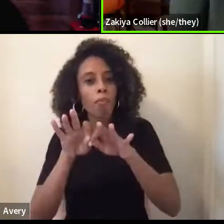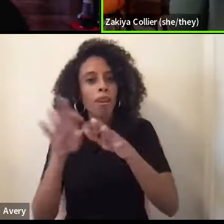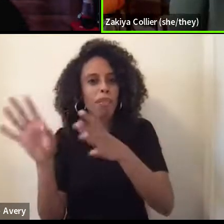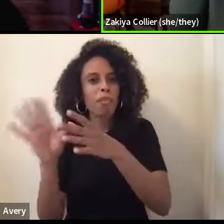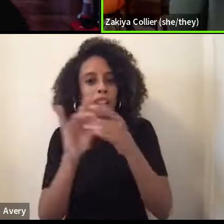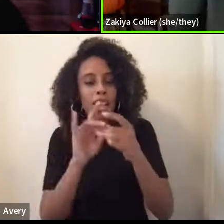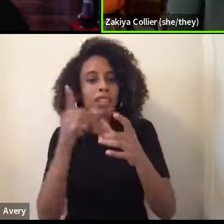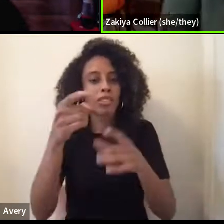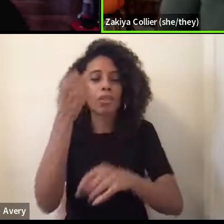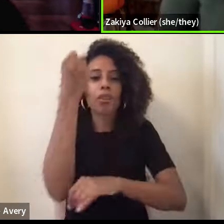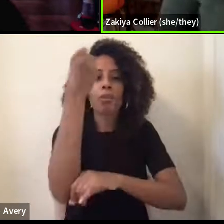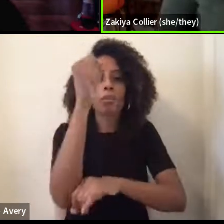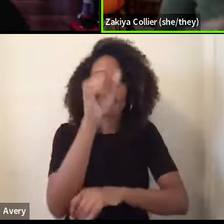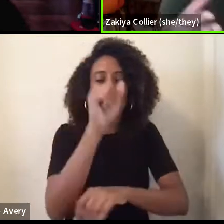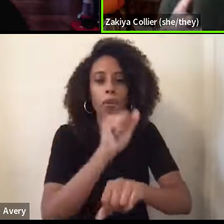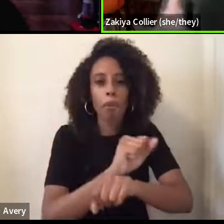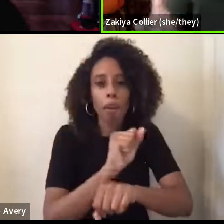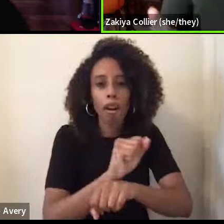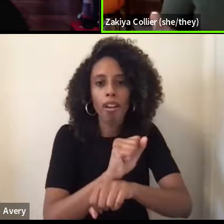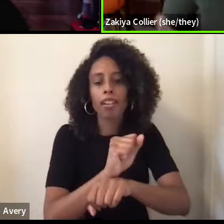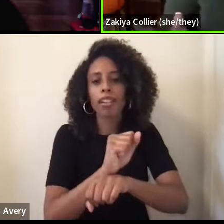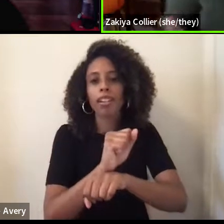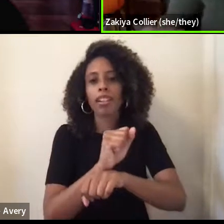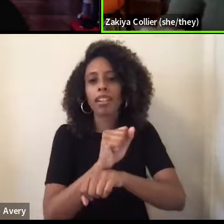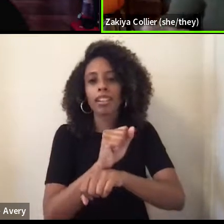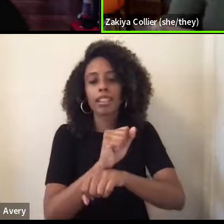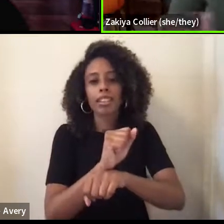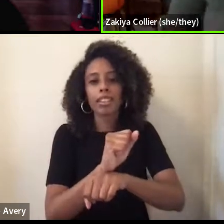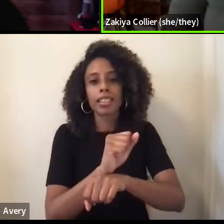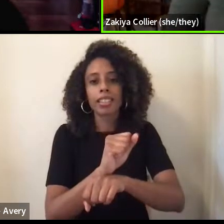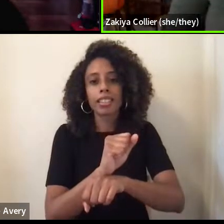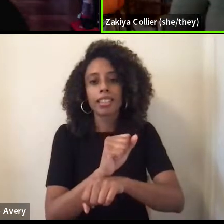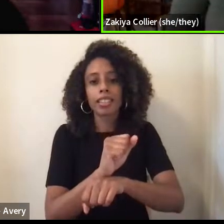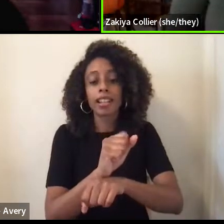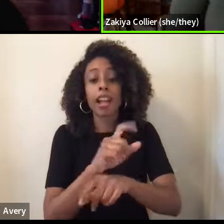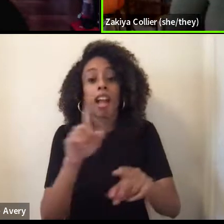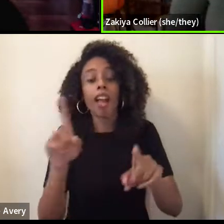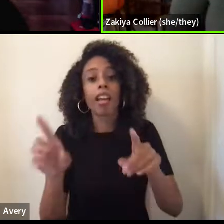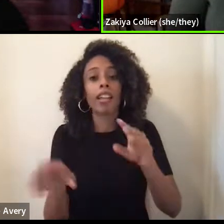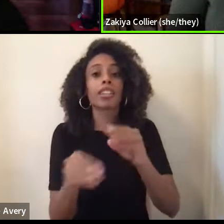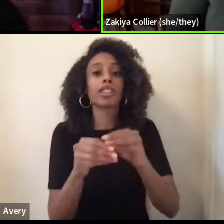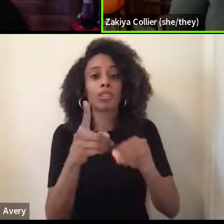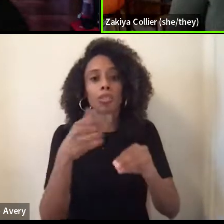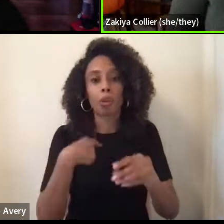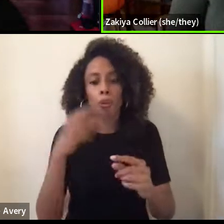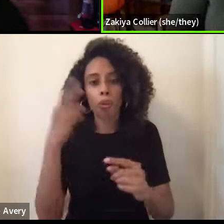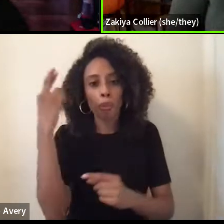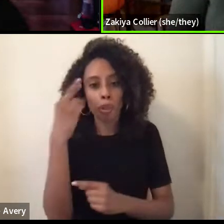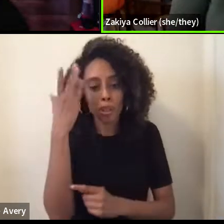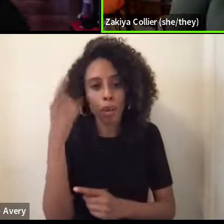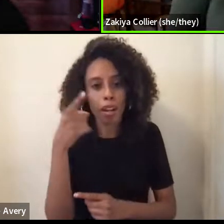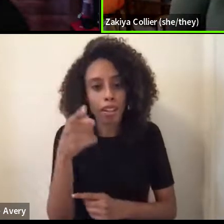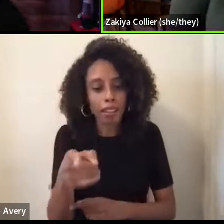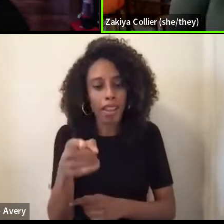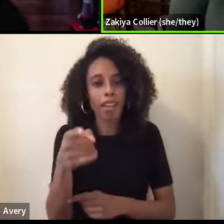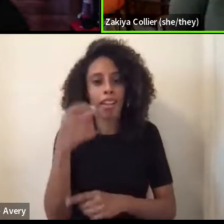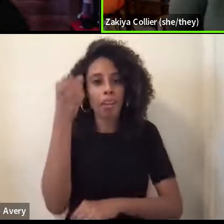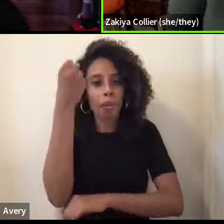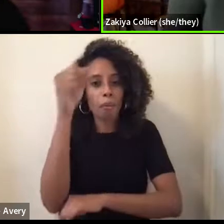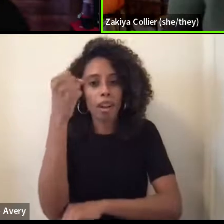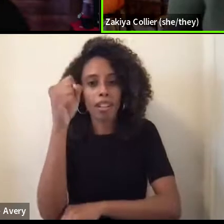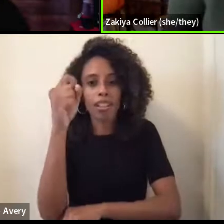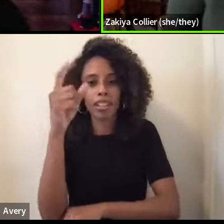as, you know, the, the actual reasons that you're there for. So, um, you know, just like getting all this